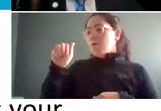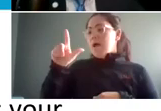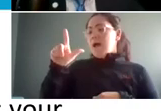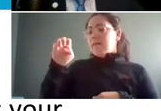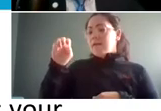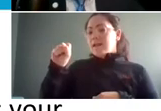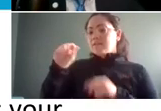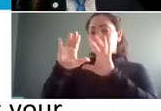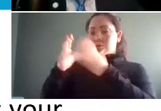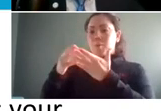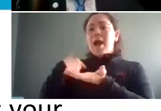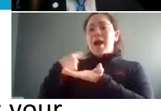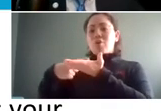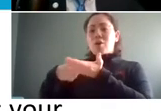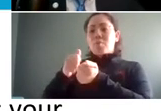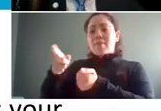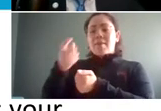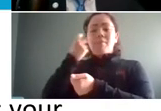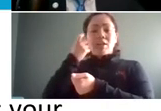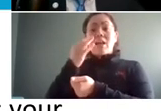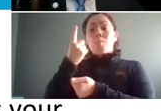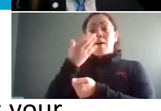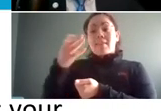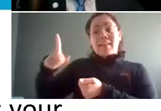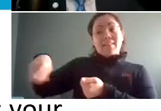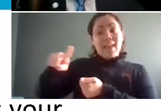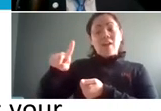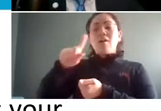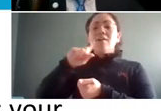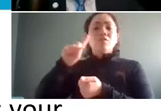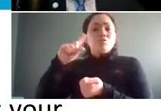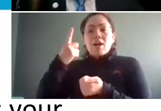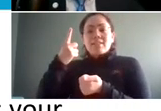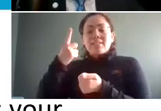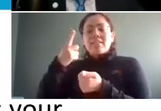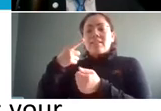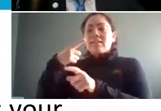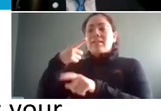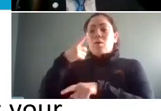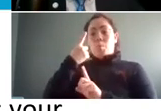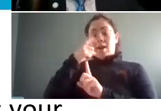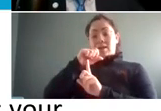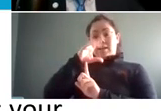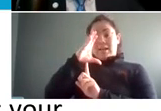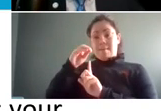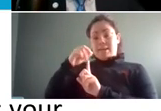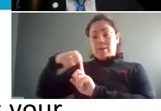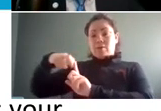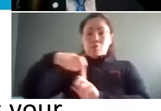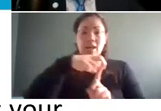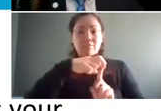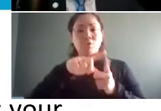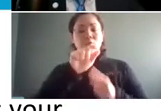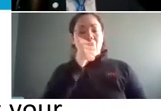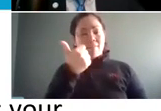to them several weeks ago and one of the things that they were doing was simply pivoting employees from one employer to another as